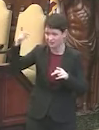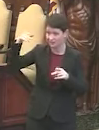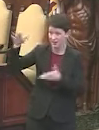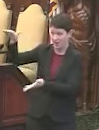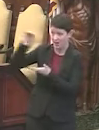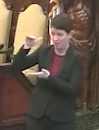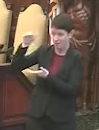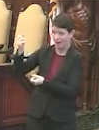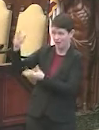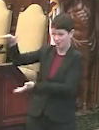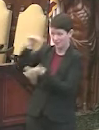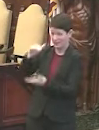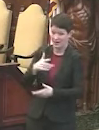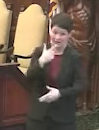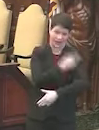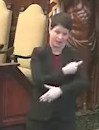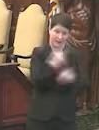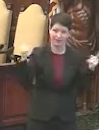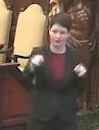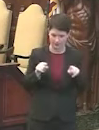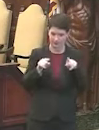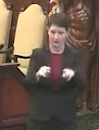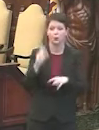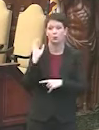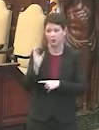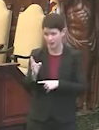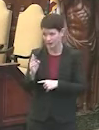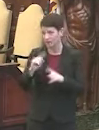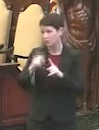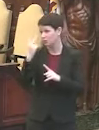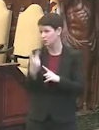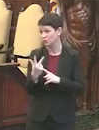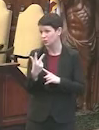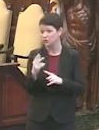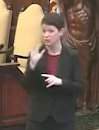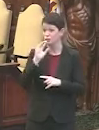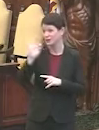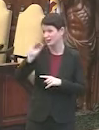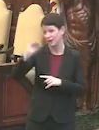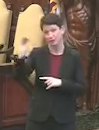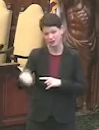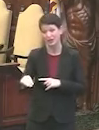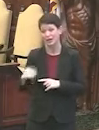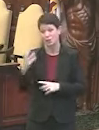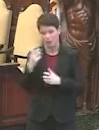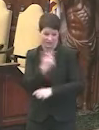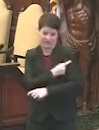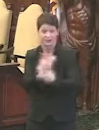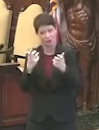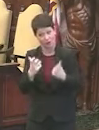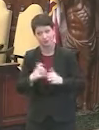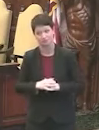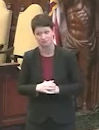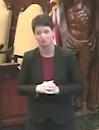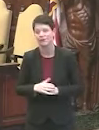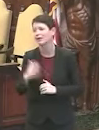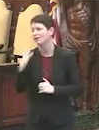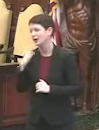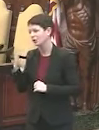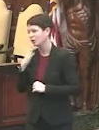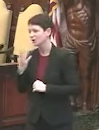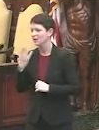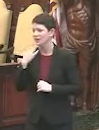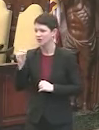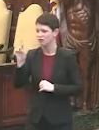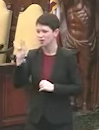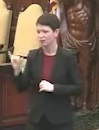we meet that demand of two-thirds. So I hope ultimately it's 90% want to be vaccinated. Thank you. Thank